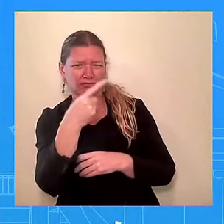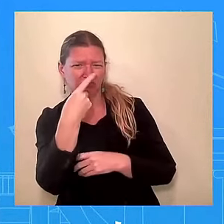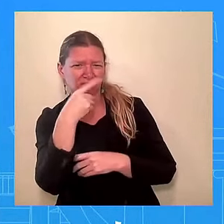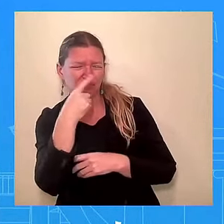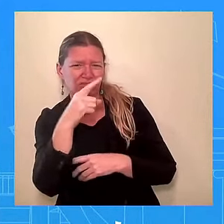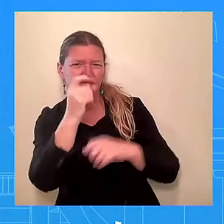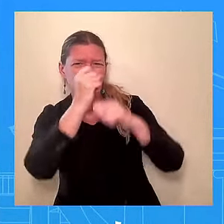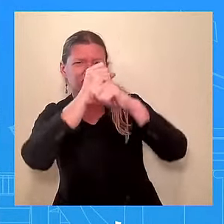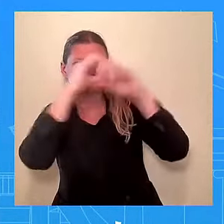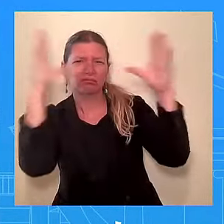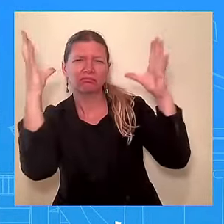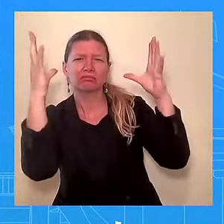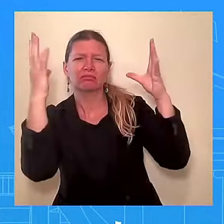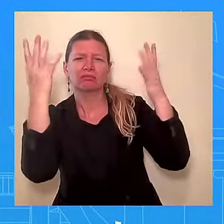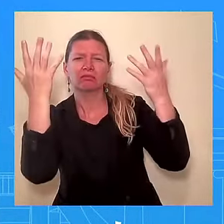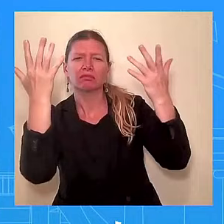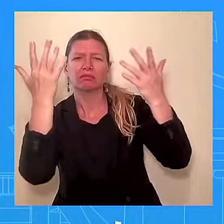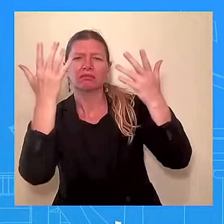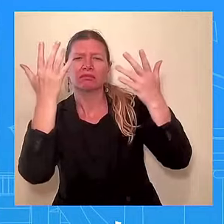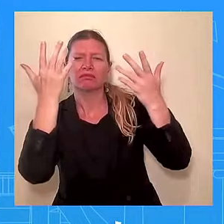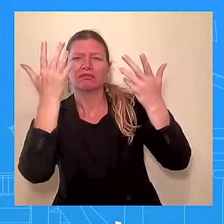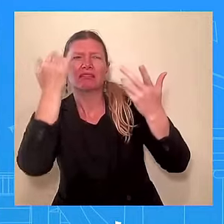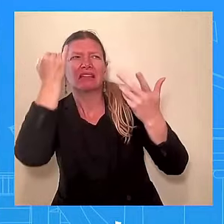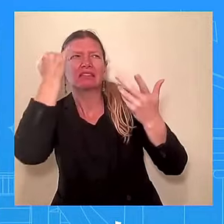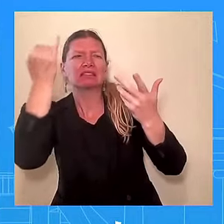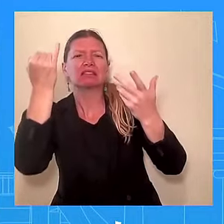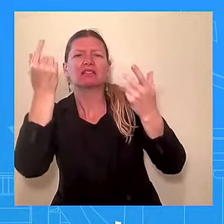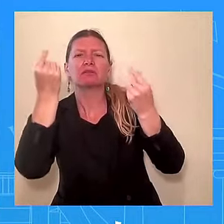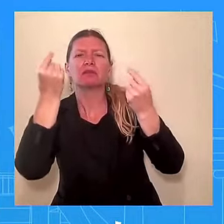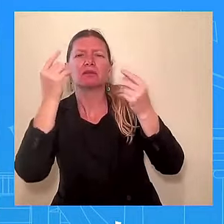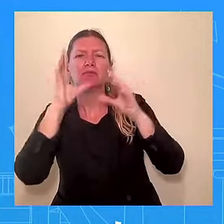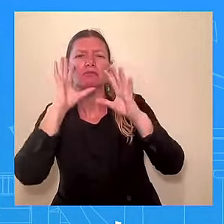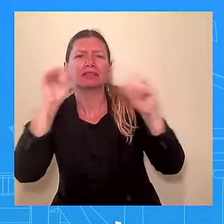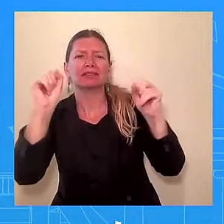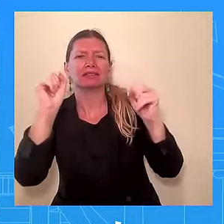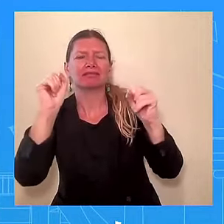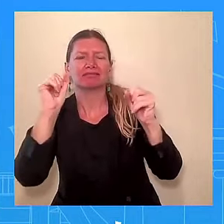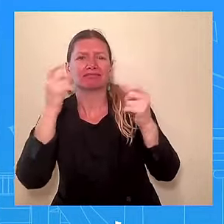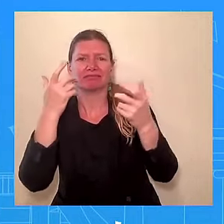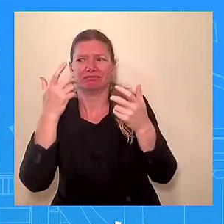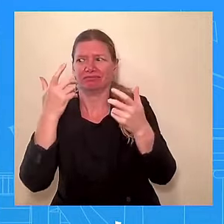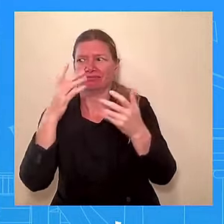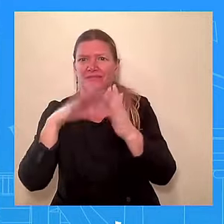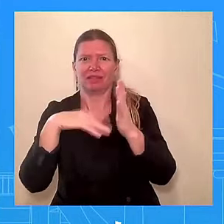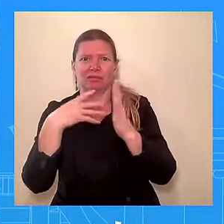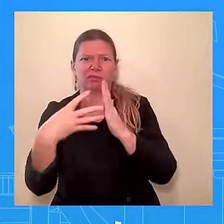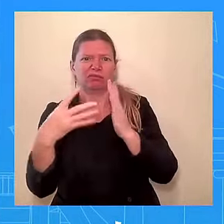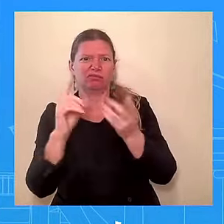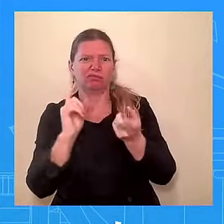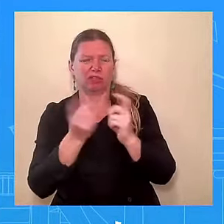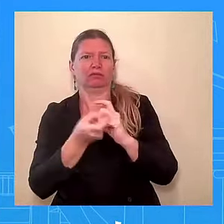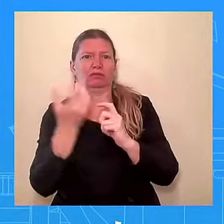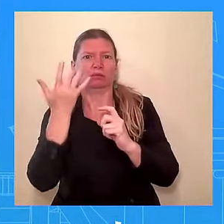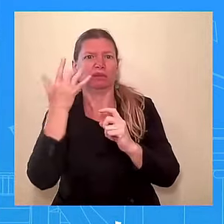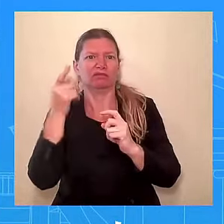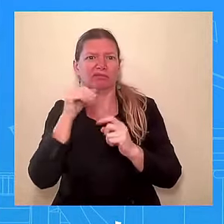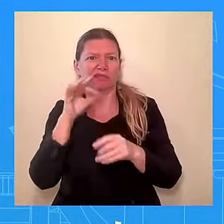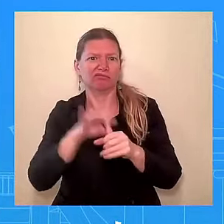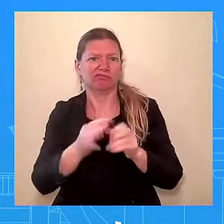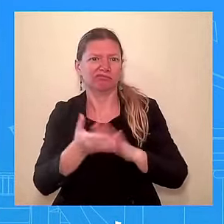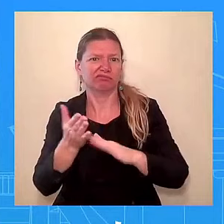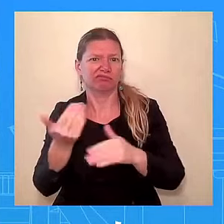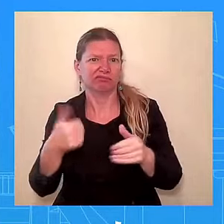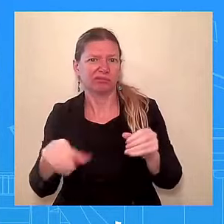has changed since the ticket changed? Because if you look at what we look at, the big event on Tuesday was a phone call. The big event today is a lunch.